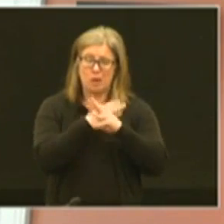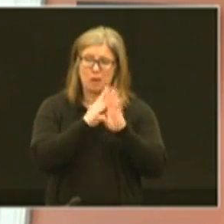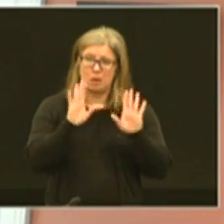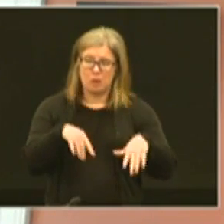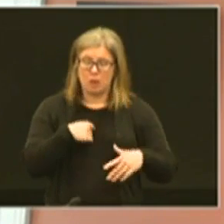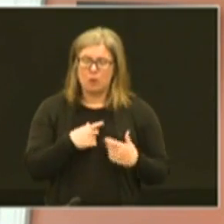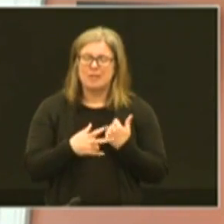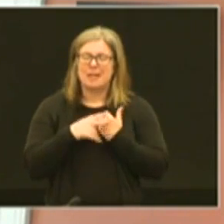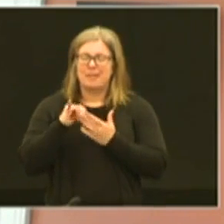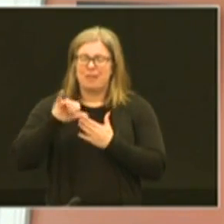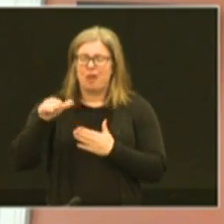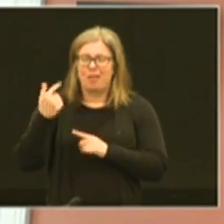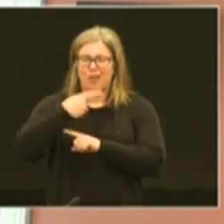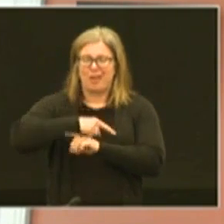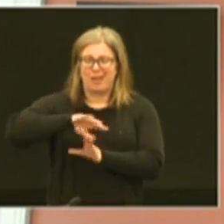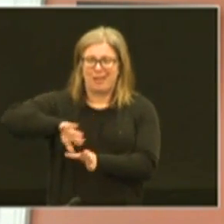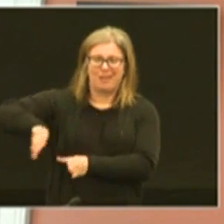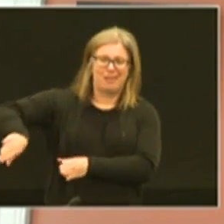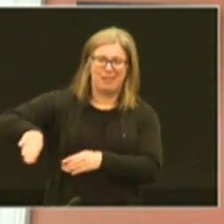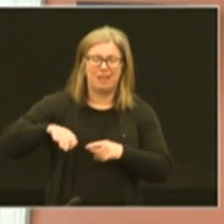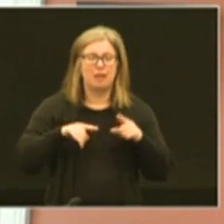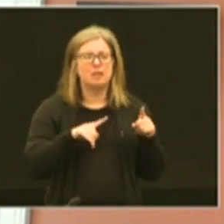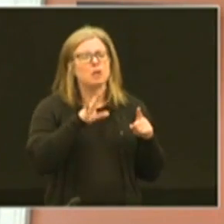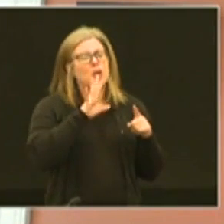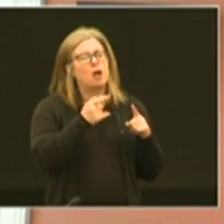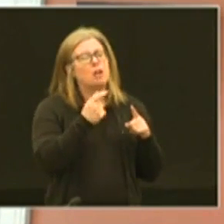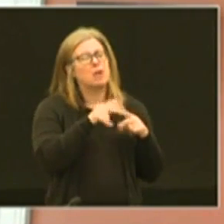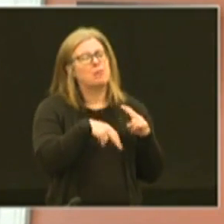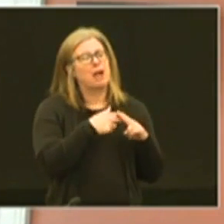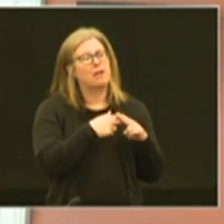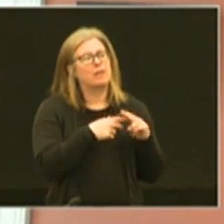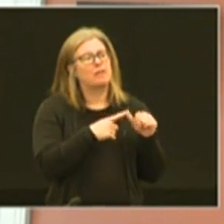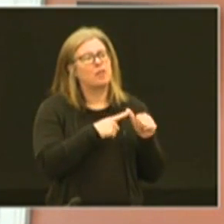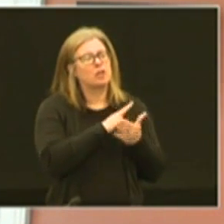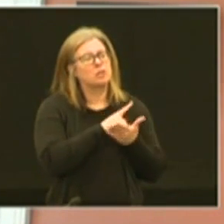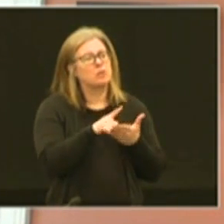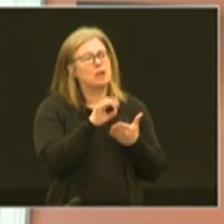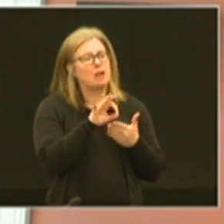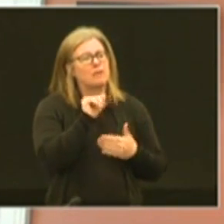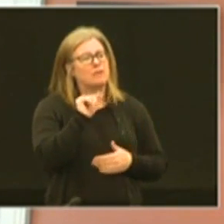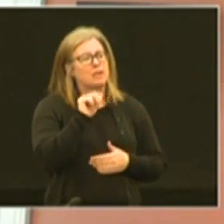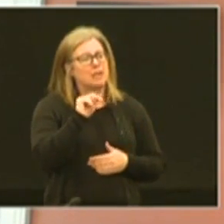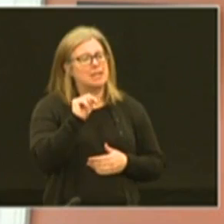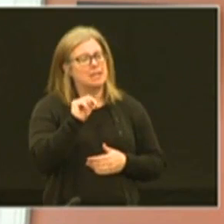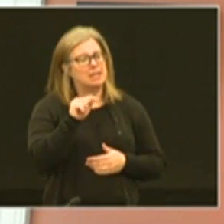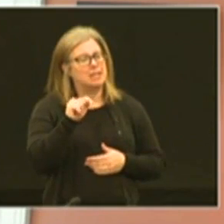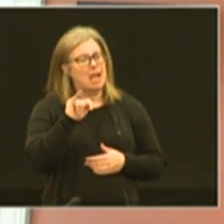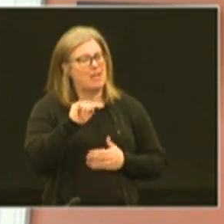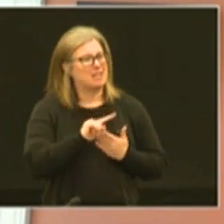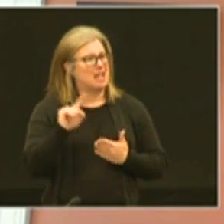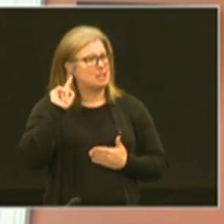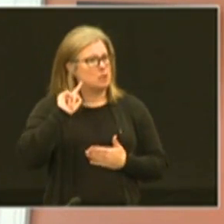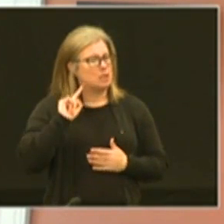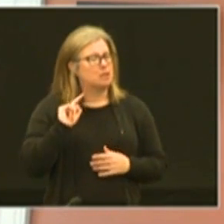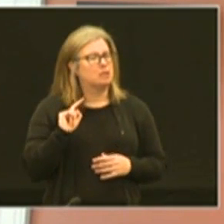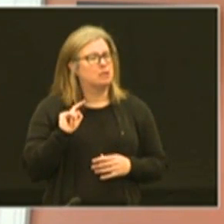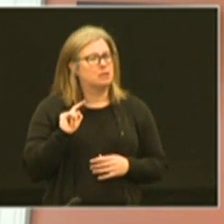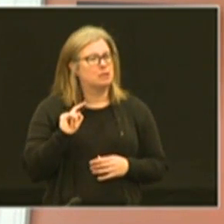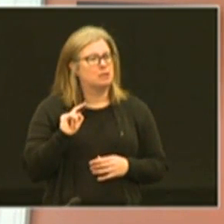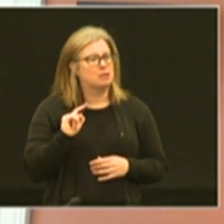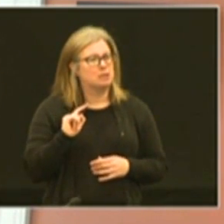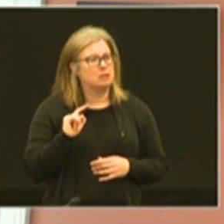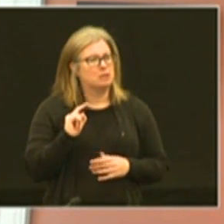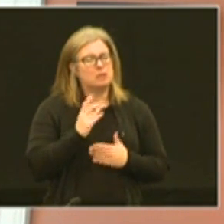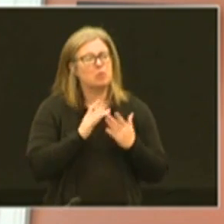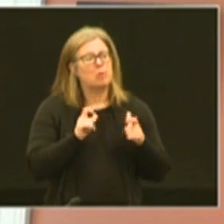we'll save that for another day so talk a little bit about the first week of NTI that was last week and what